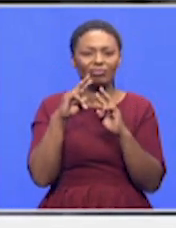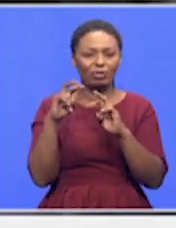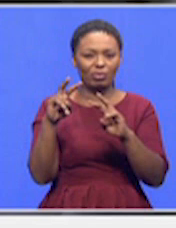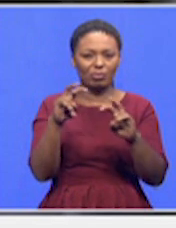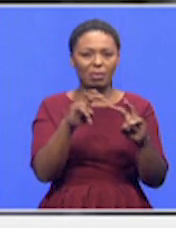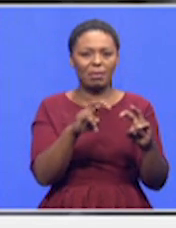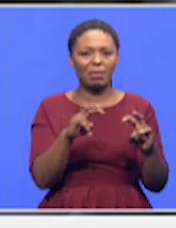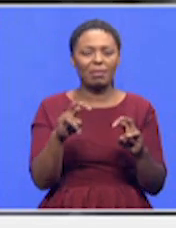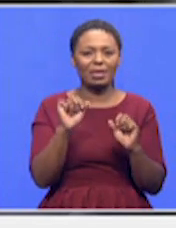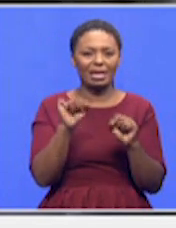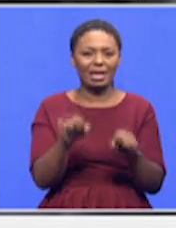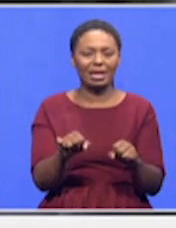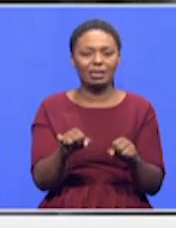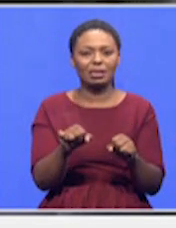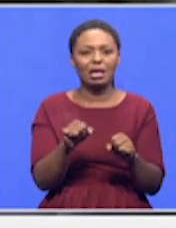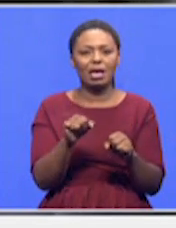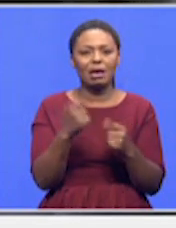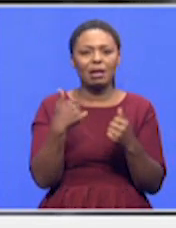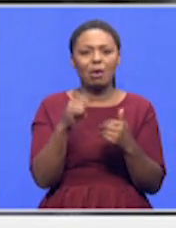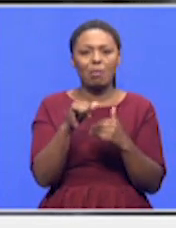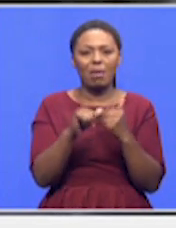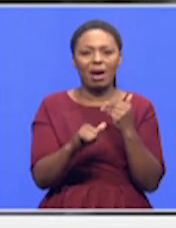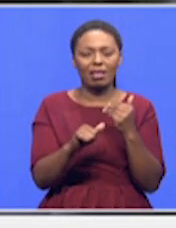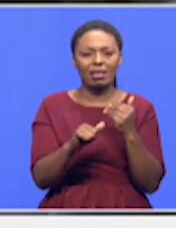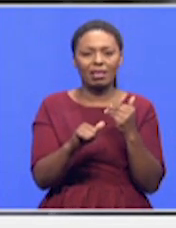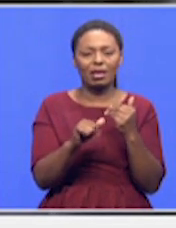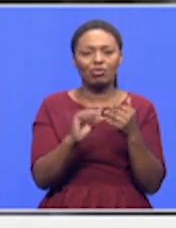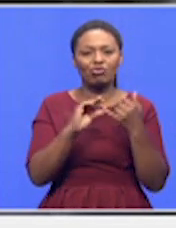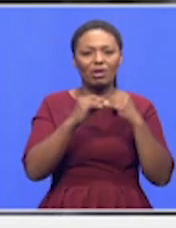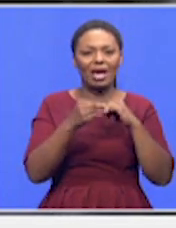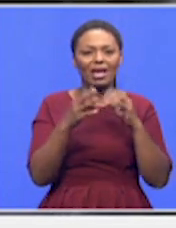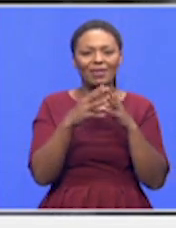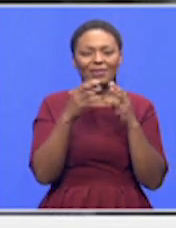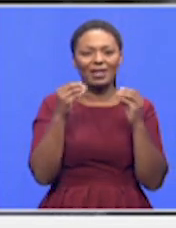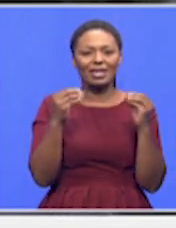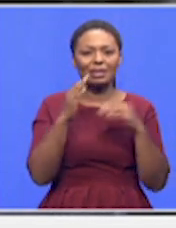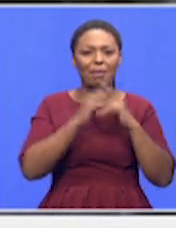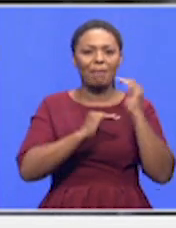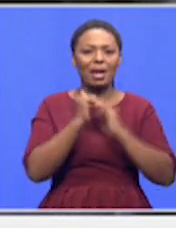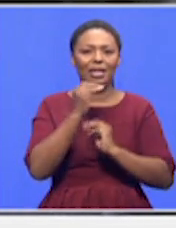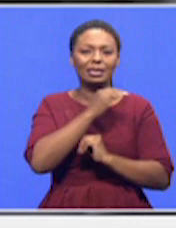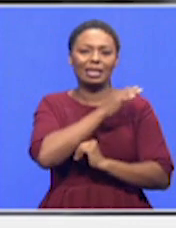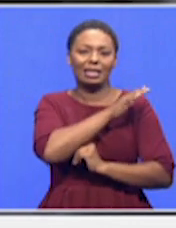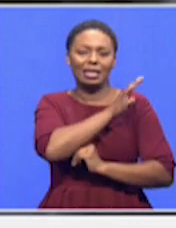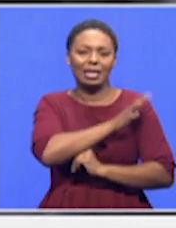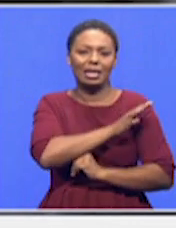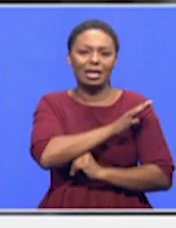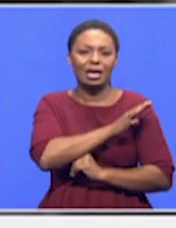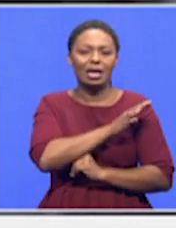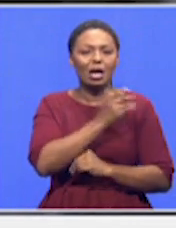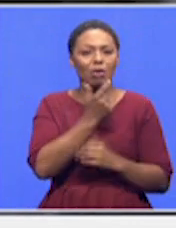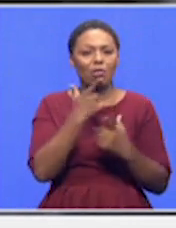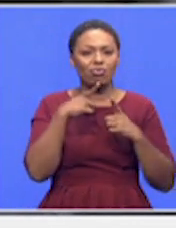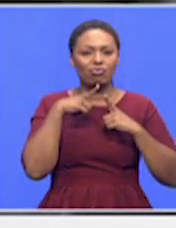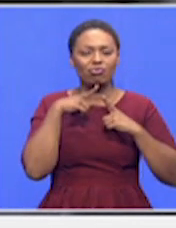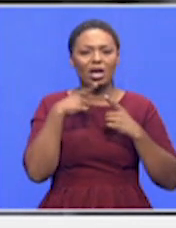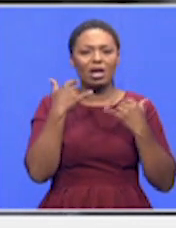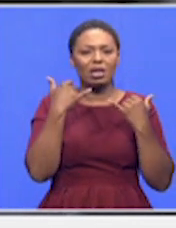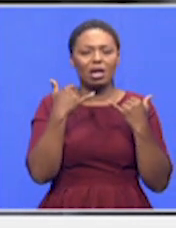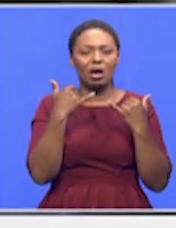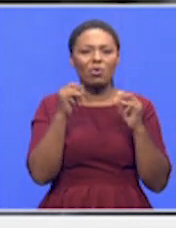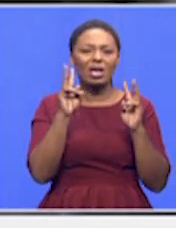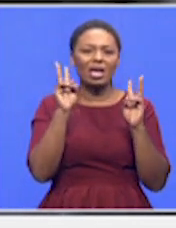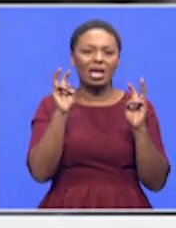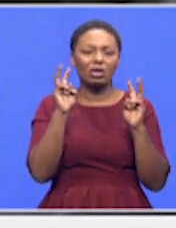assured that at least within a month later, we have tried to finish the clinic. So for now, there's a bit of inconvenience in terms of the flow of